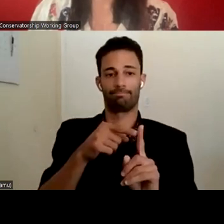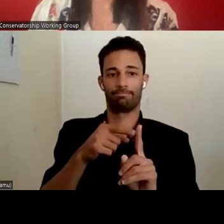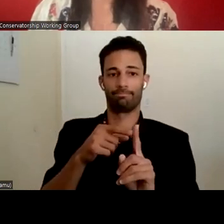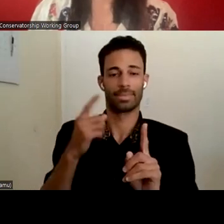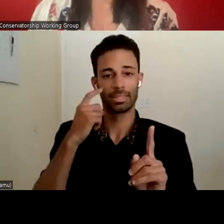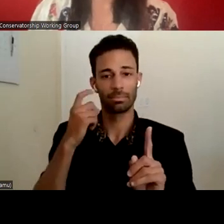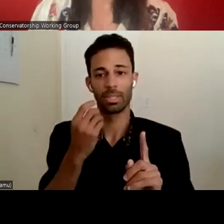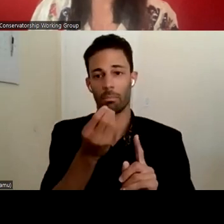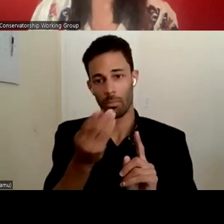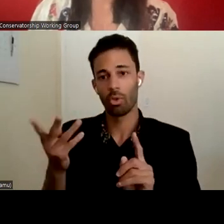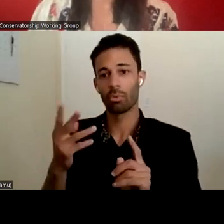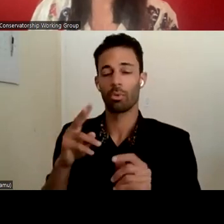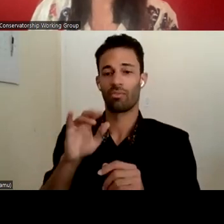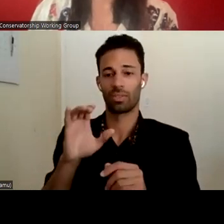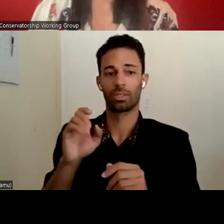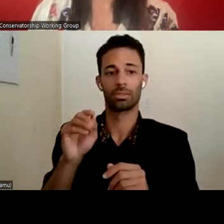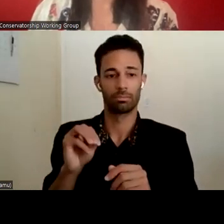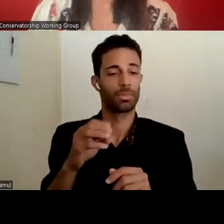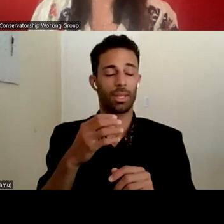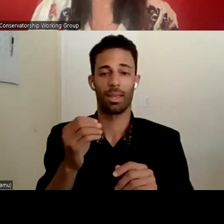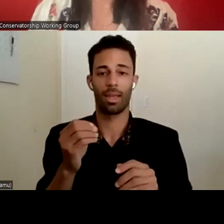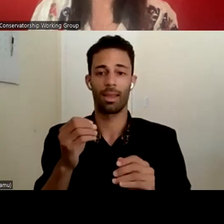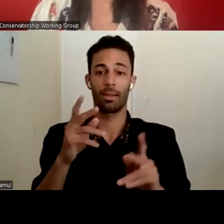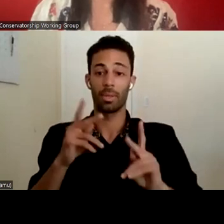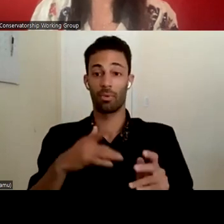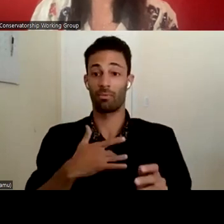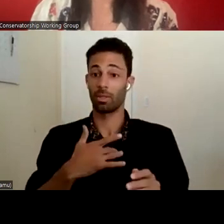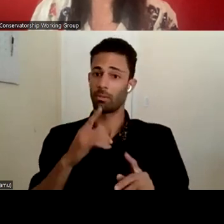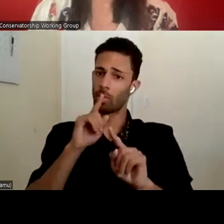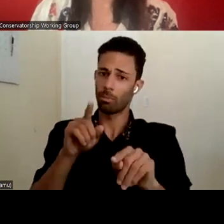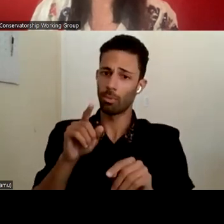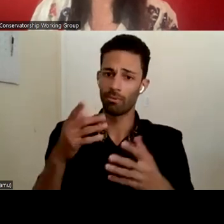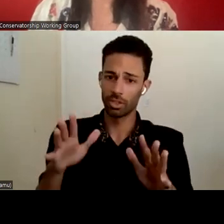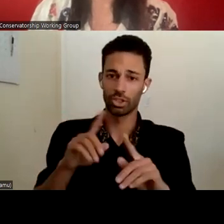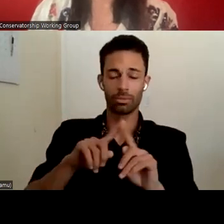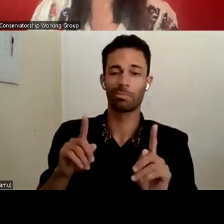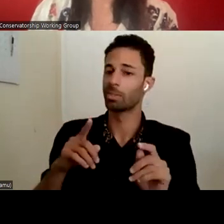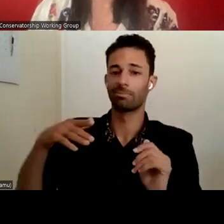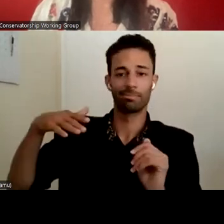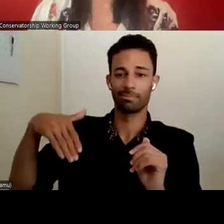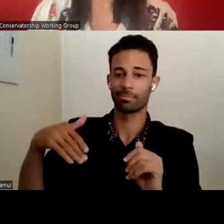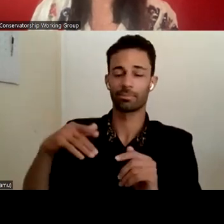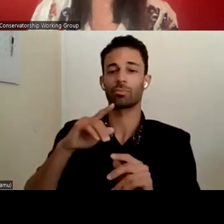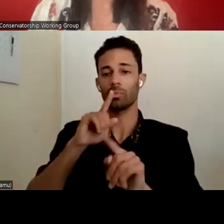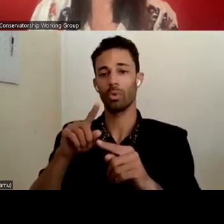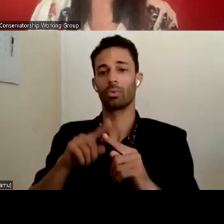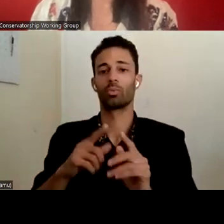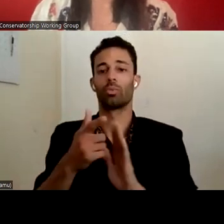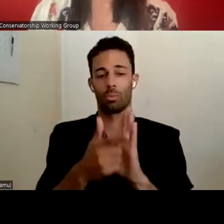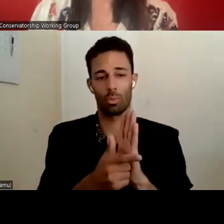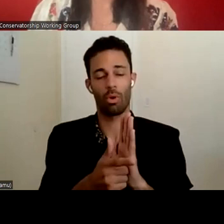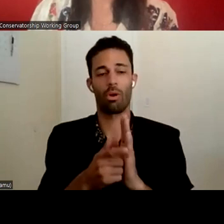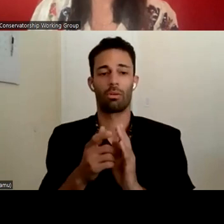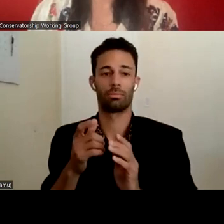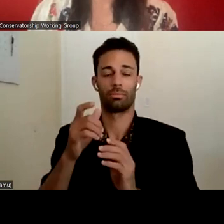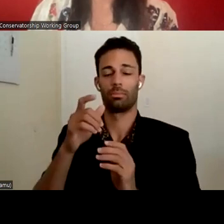reported it and it wasn't the case. for, uh, to the extent that, uh, we can advocate from within the system that people